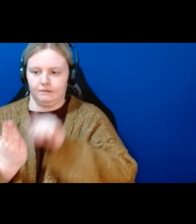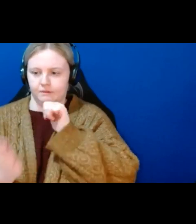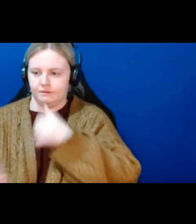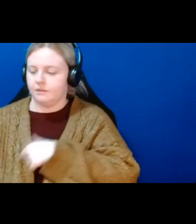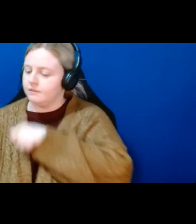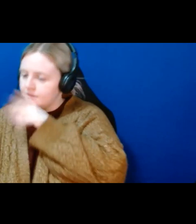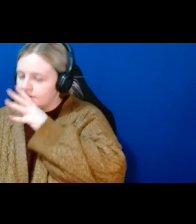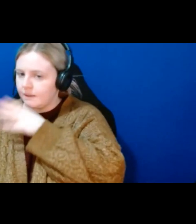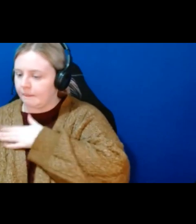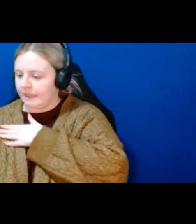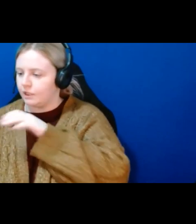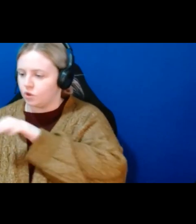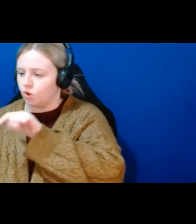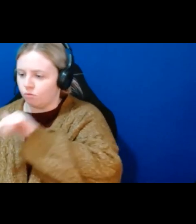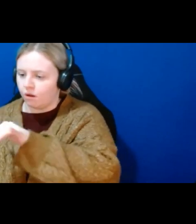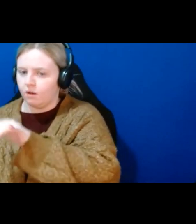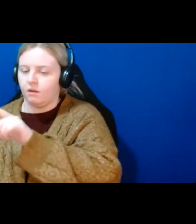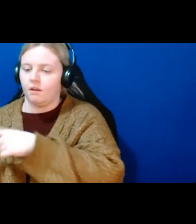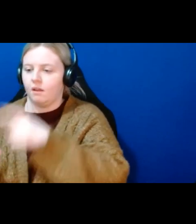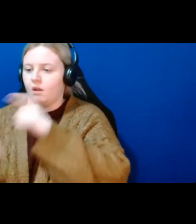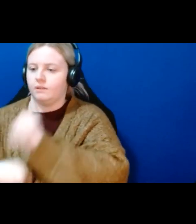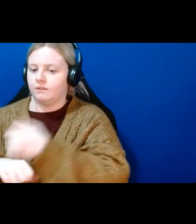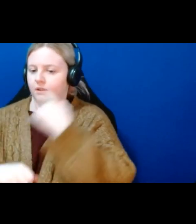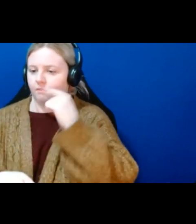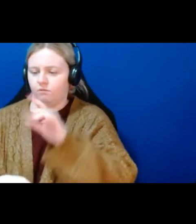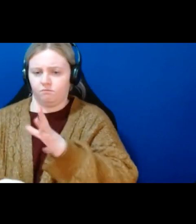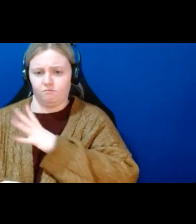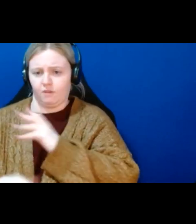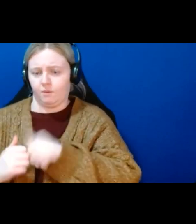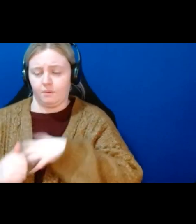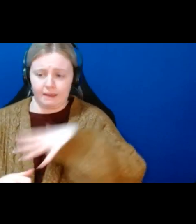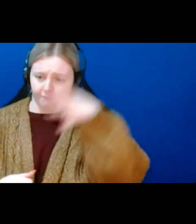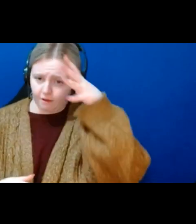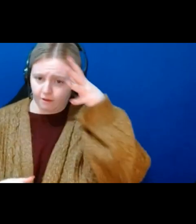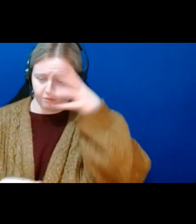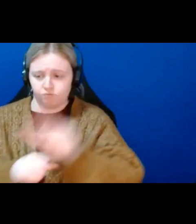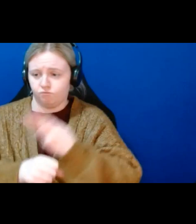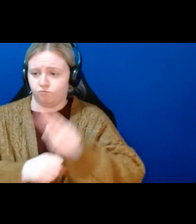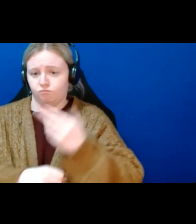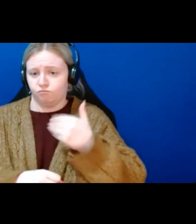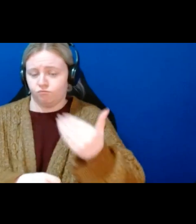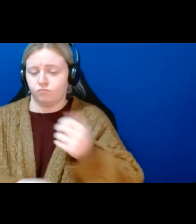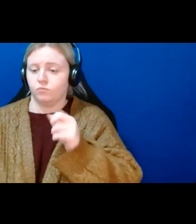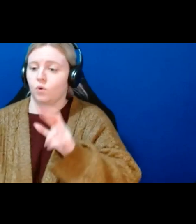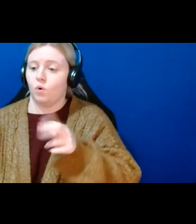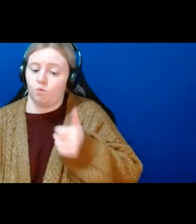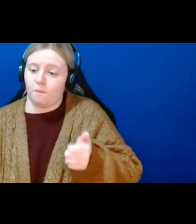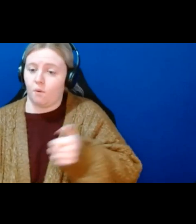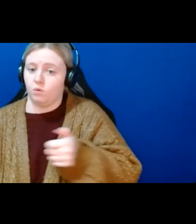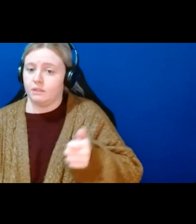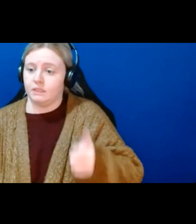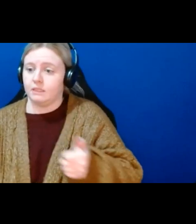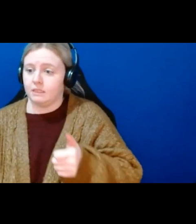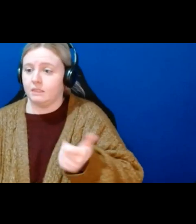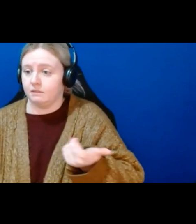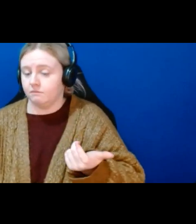then it works and that works fine for him he uses a lot of talk to text a lot of your remote controls for example that's